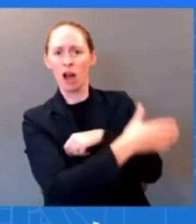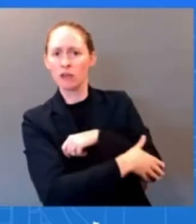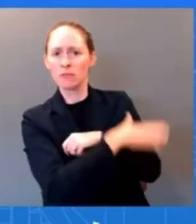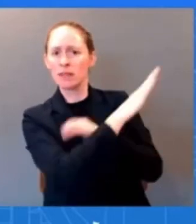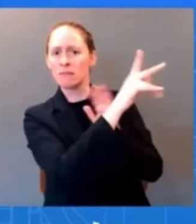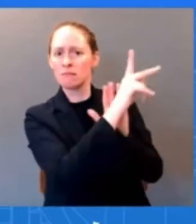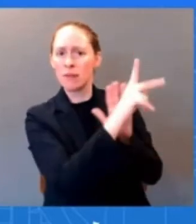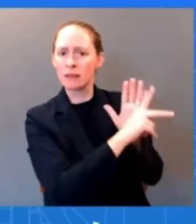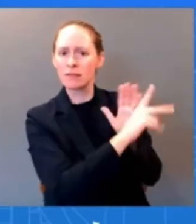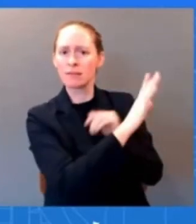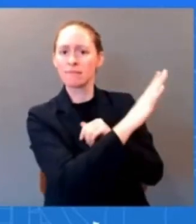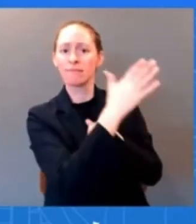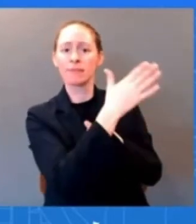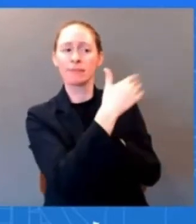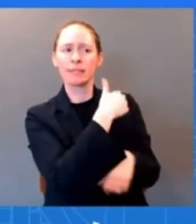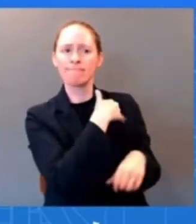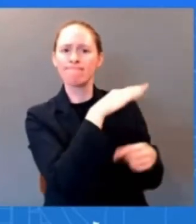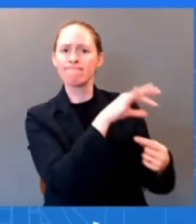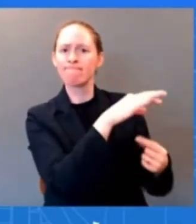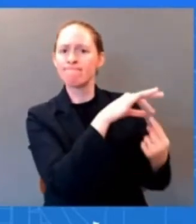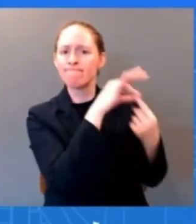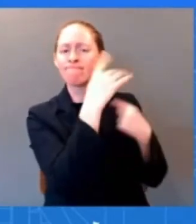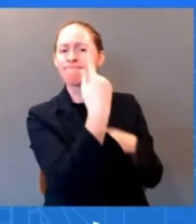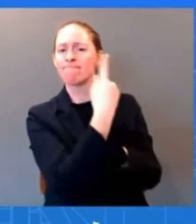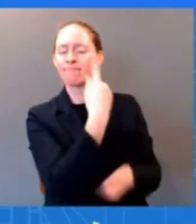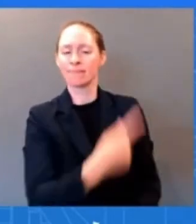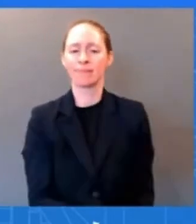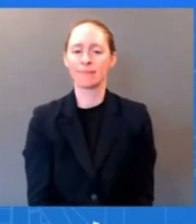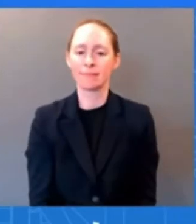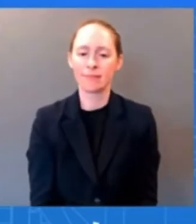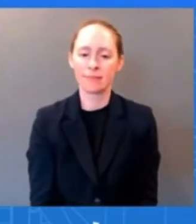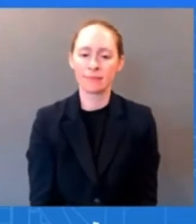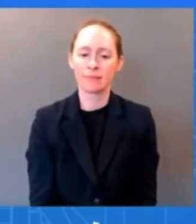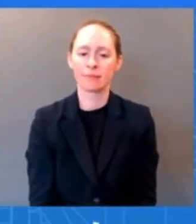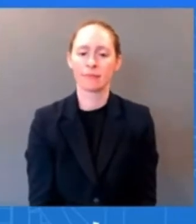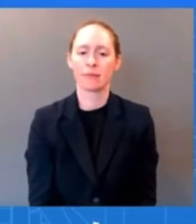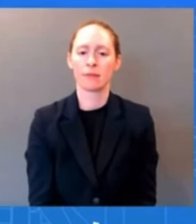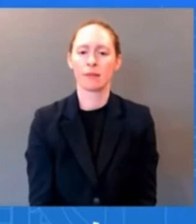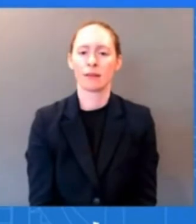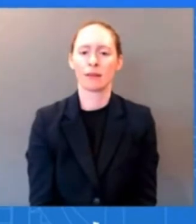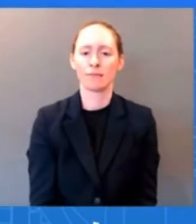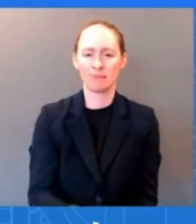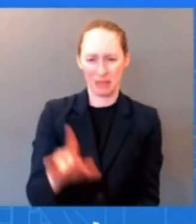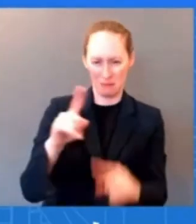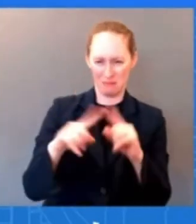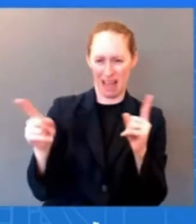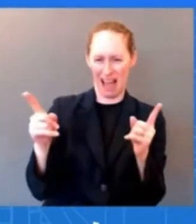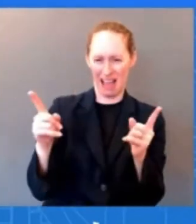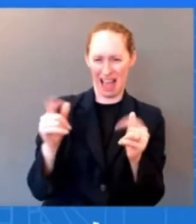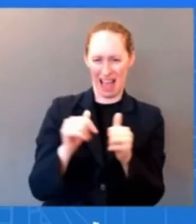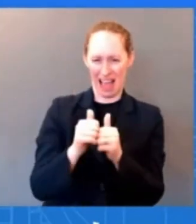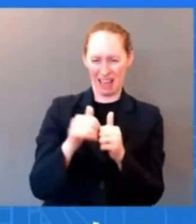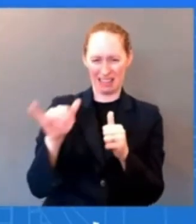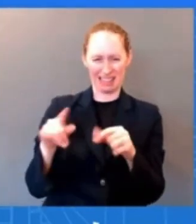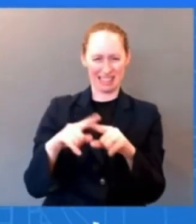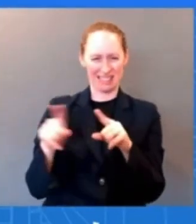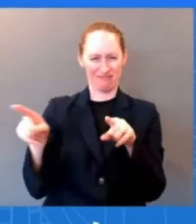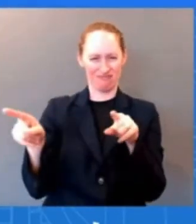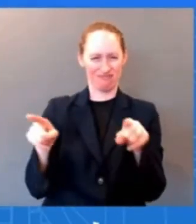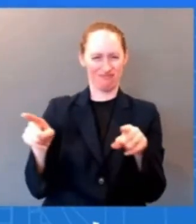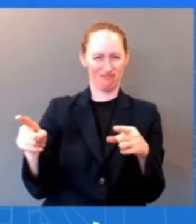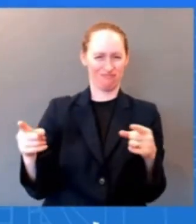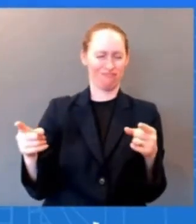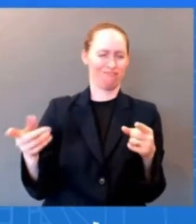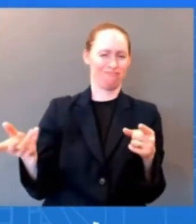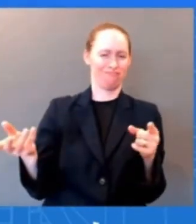so there are two different things there are two different things but so are how is it two different things somebody unvaccinated comes over on a